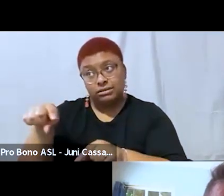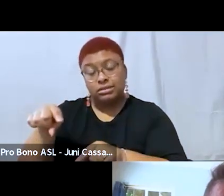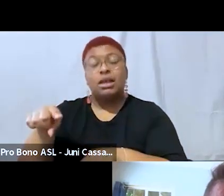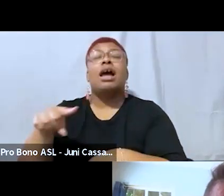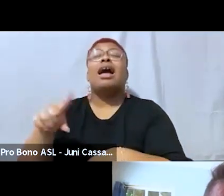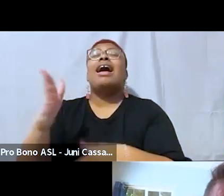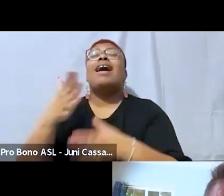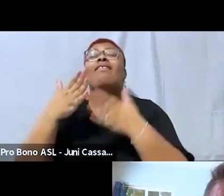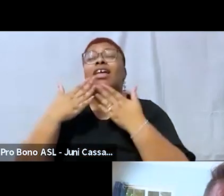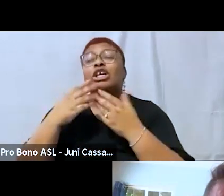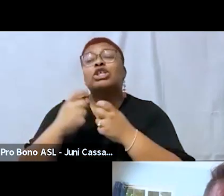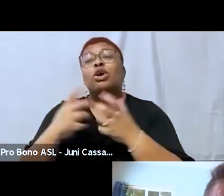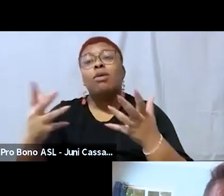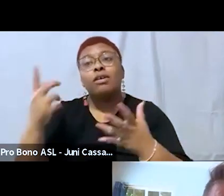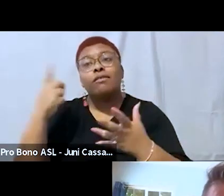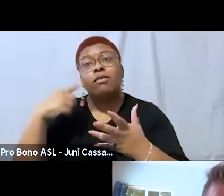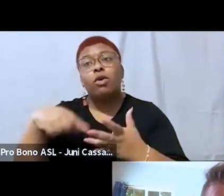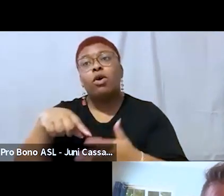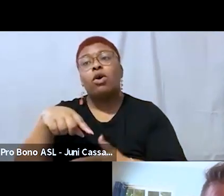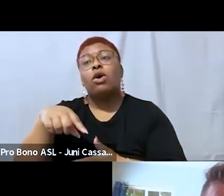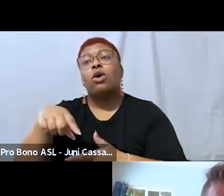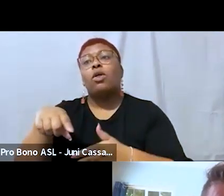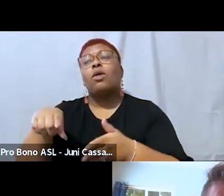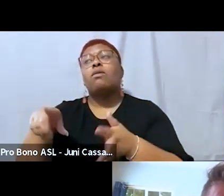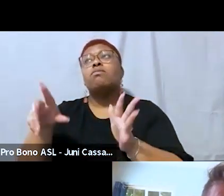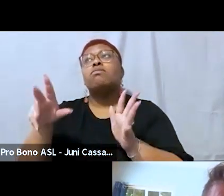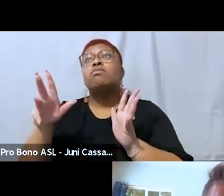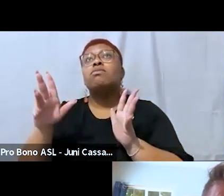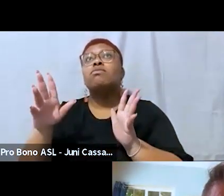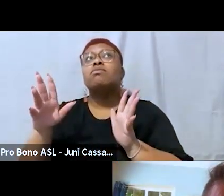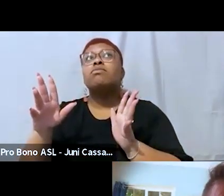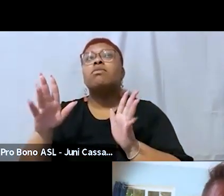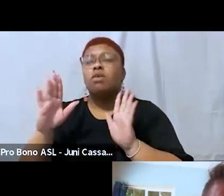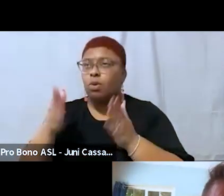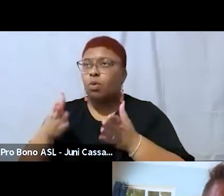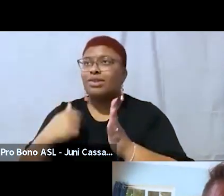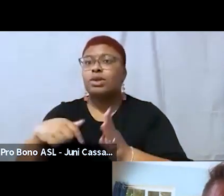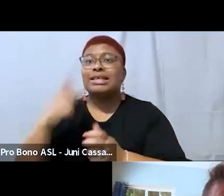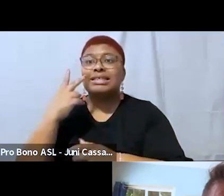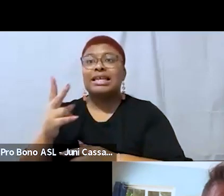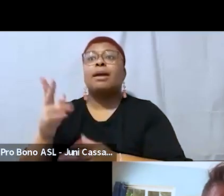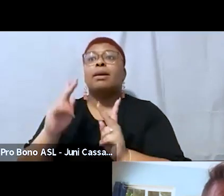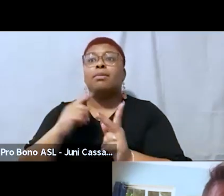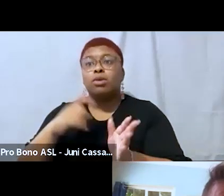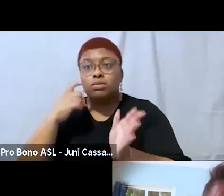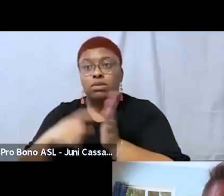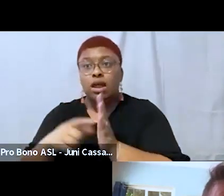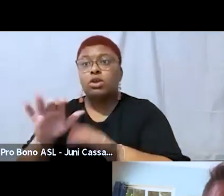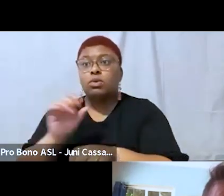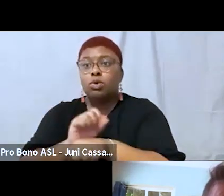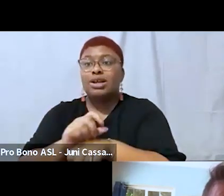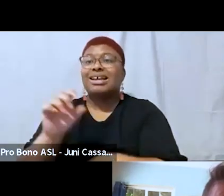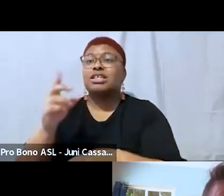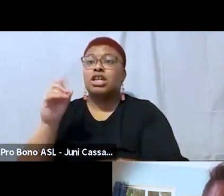much for the ways um that we are seeing folks acknowledge the work of dr sabrina strings who is not a fat person